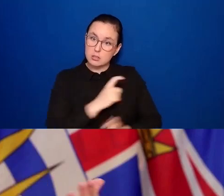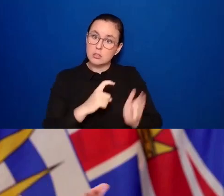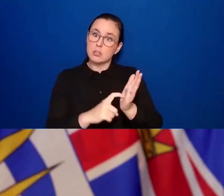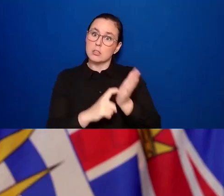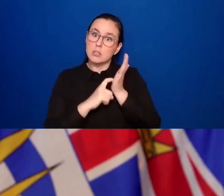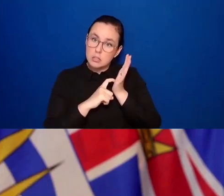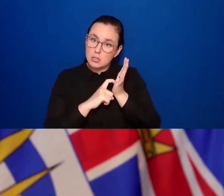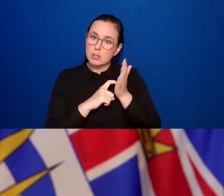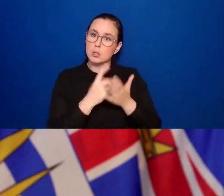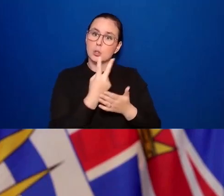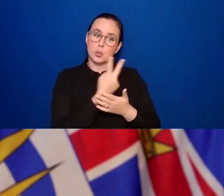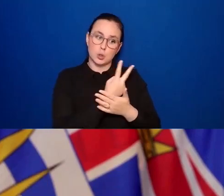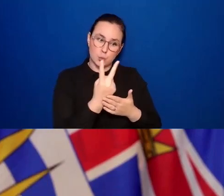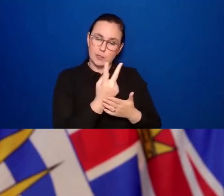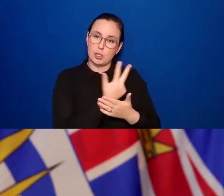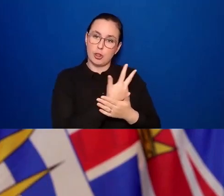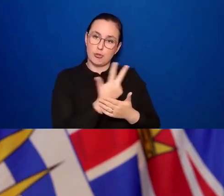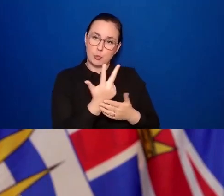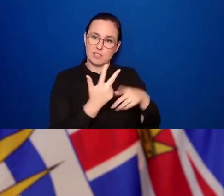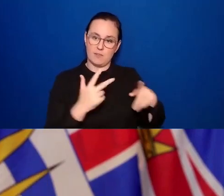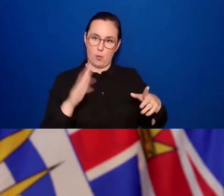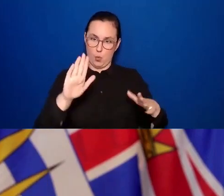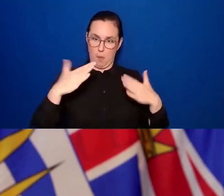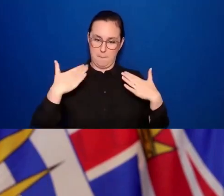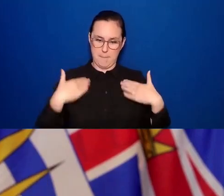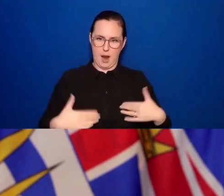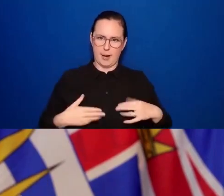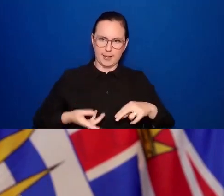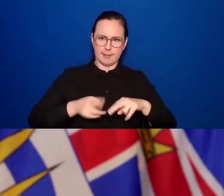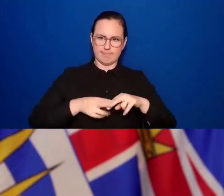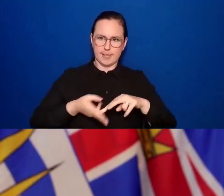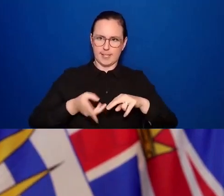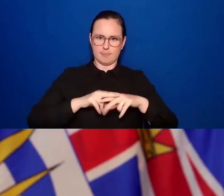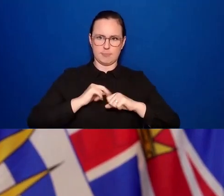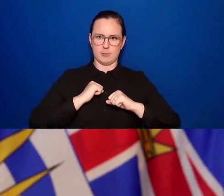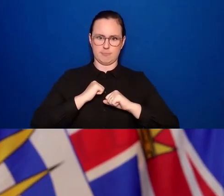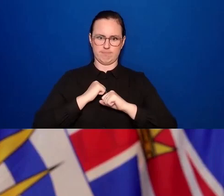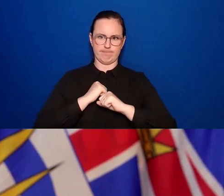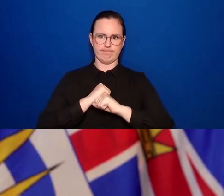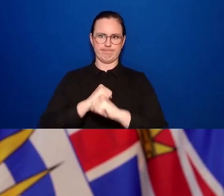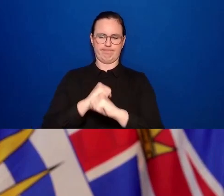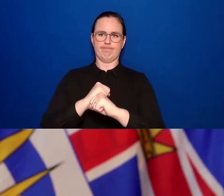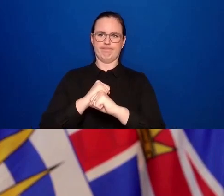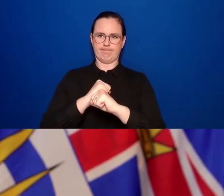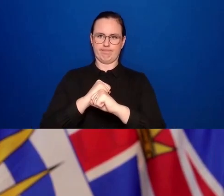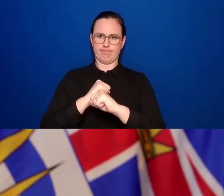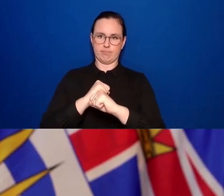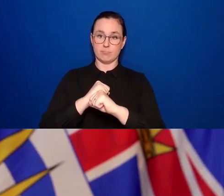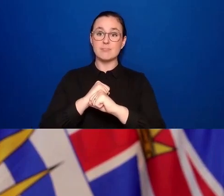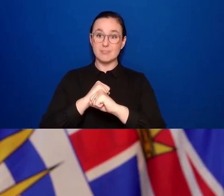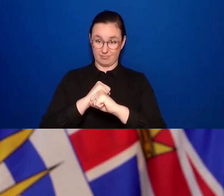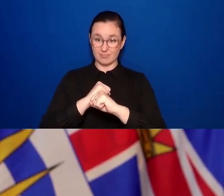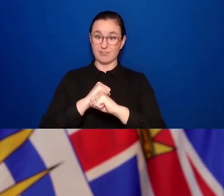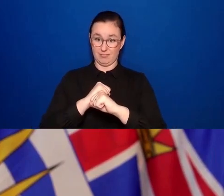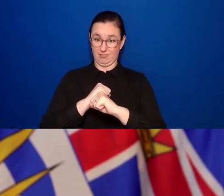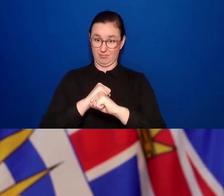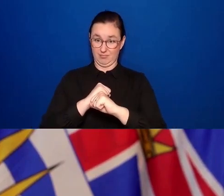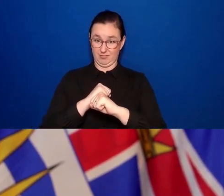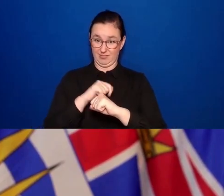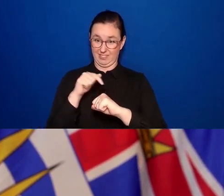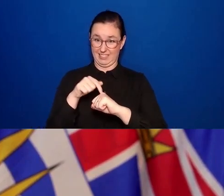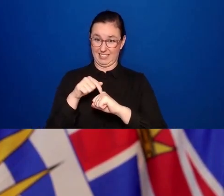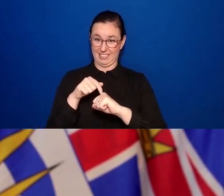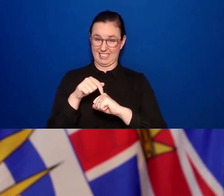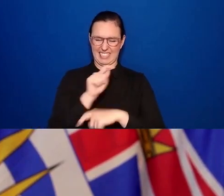the antibody levels, and started to build up your cell-mediated immunity, those memory B cells and T cells,